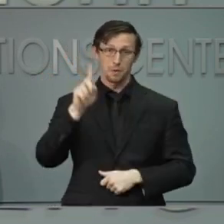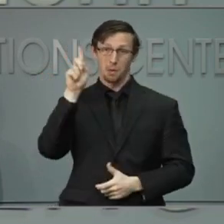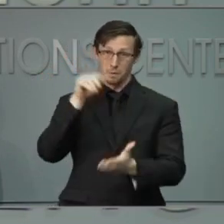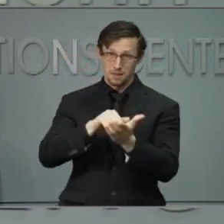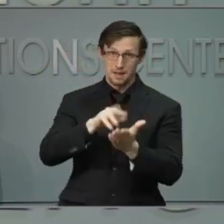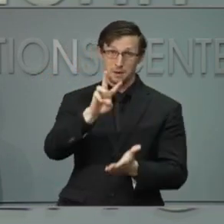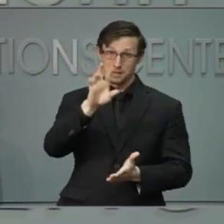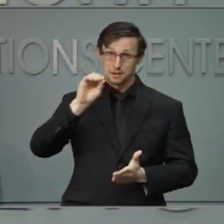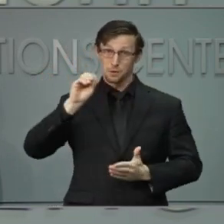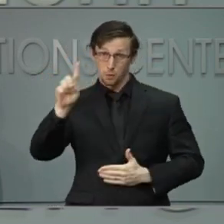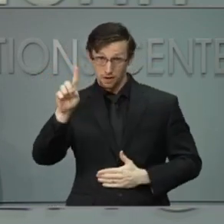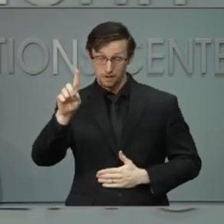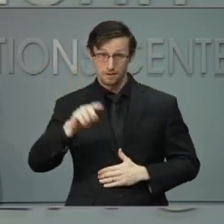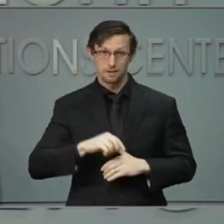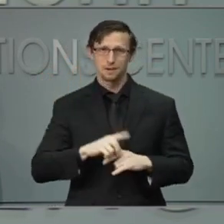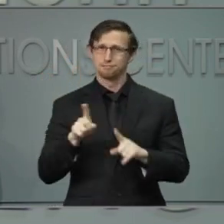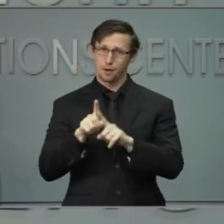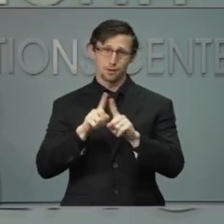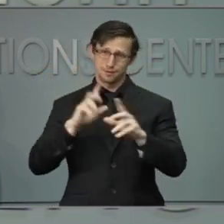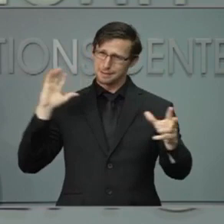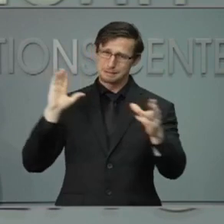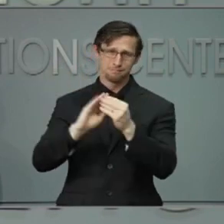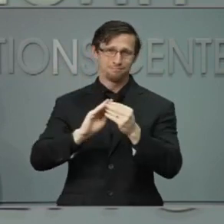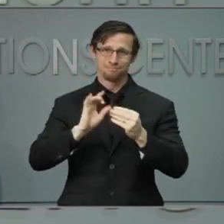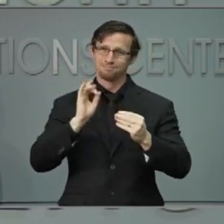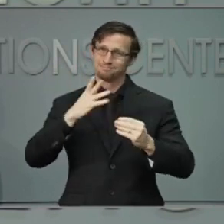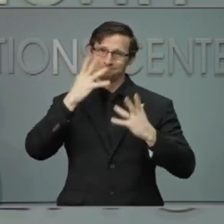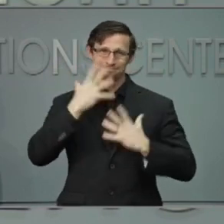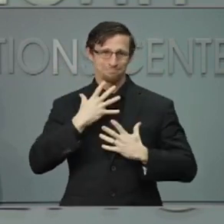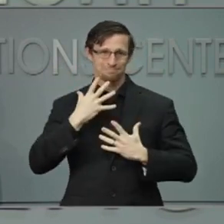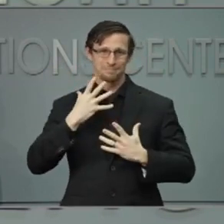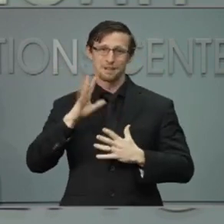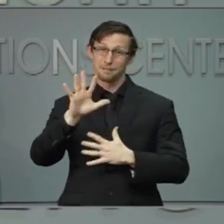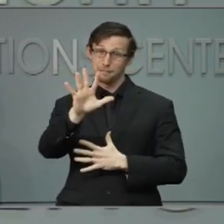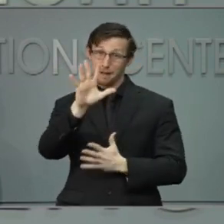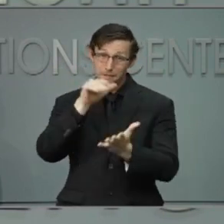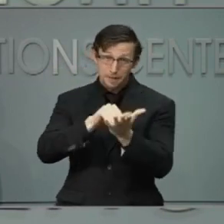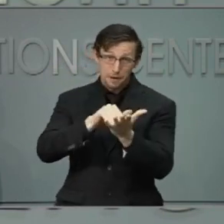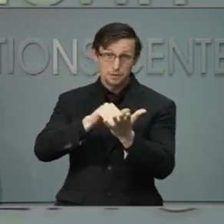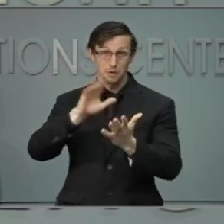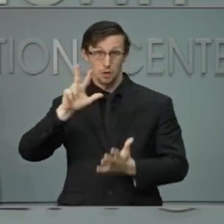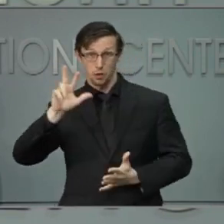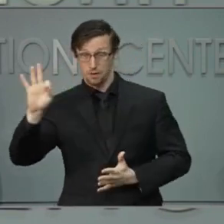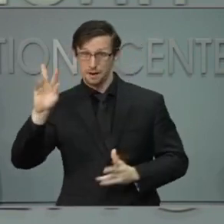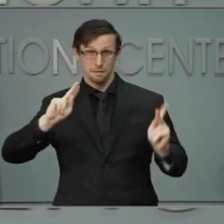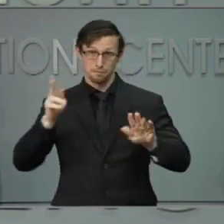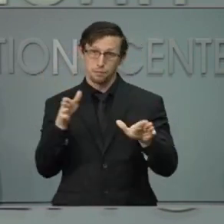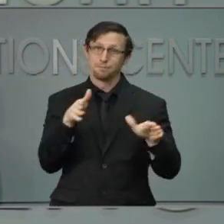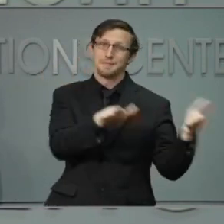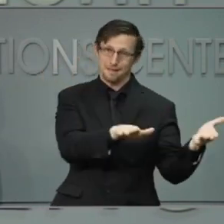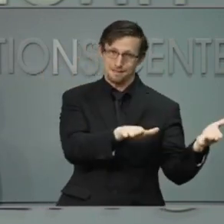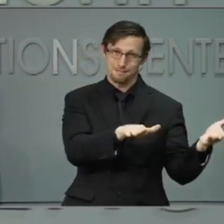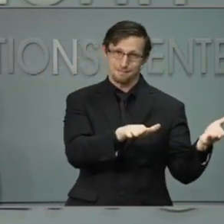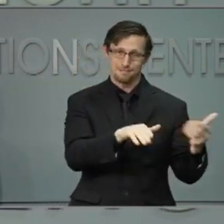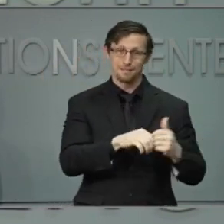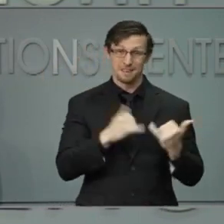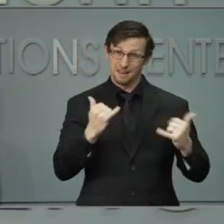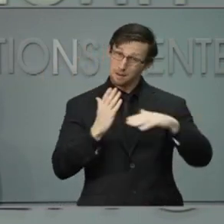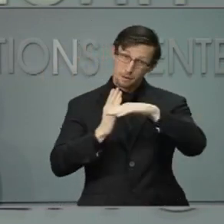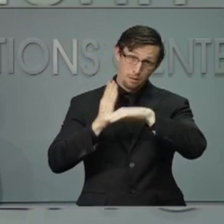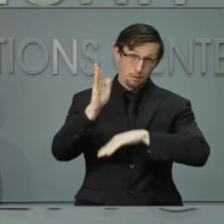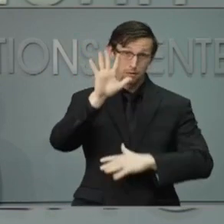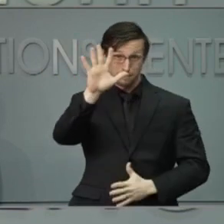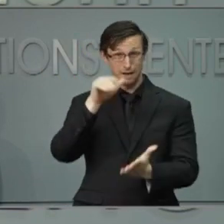people who died. We passed the grim benchmark of losing more than 5,000 North Carolinians to COVID